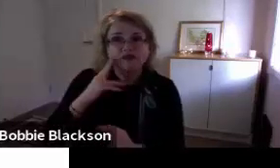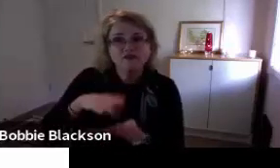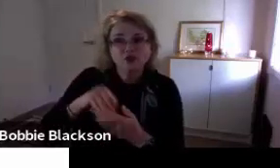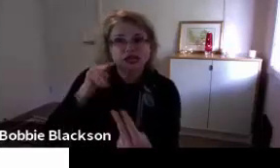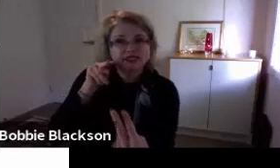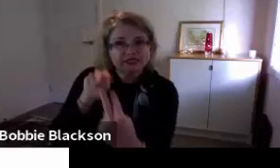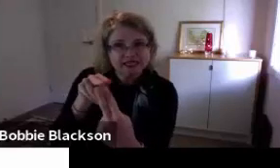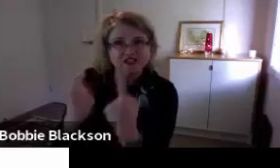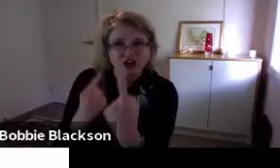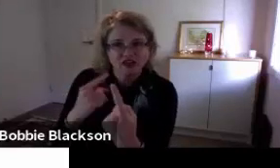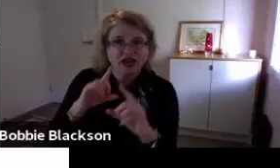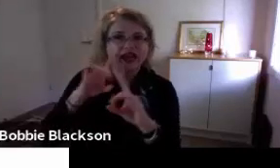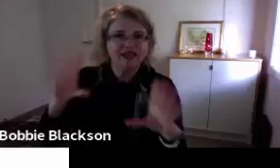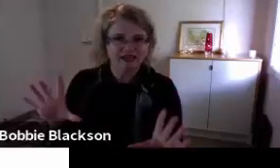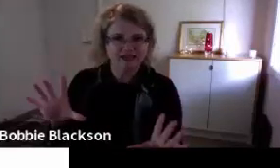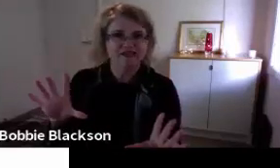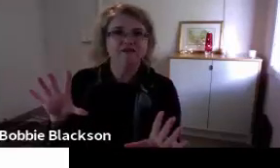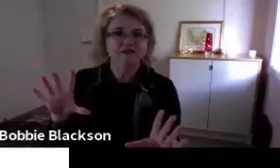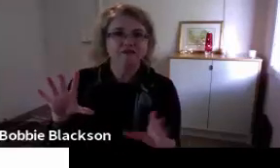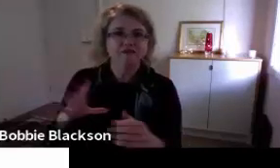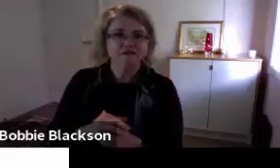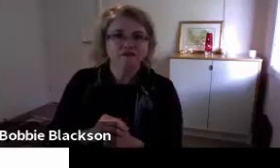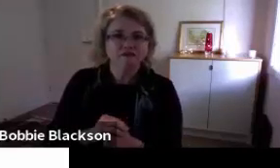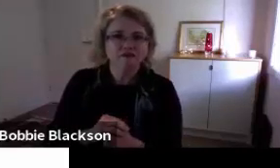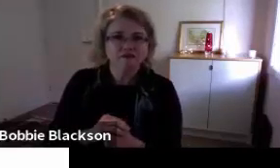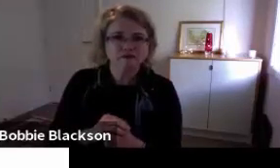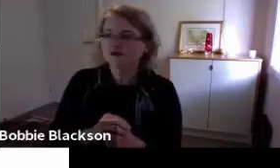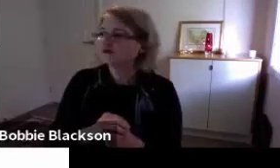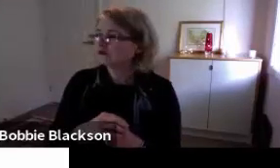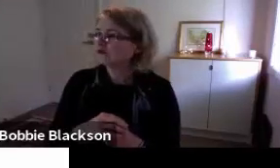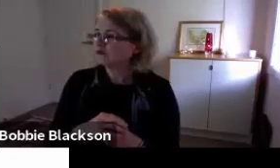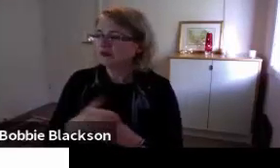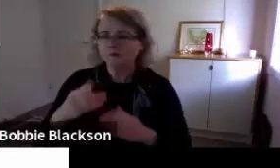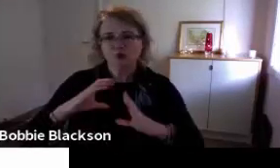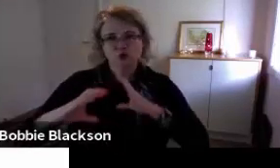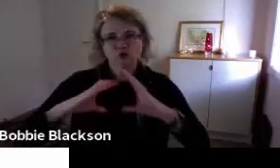It's really important for the interpreters and the student to be able to see each other clearly.